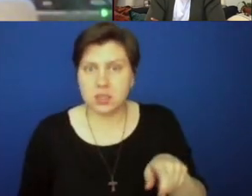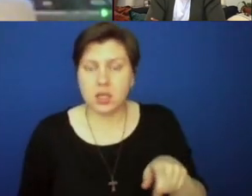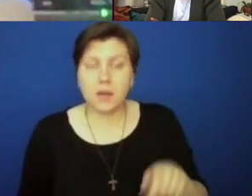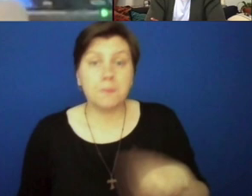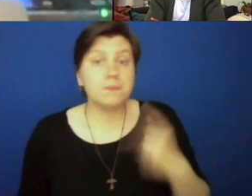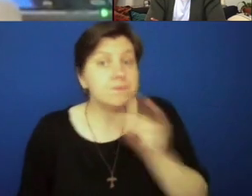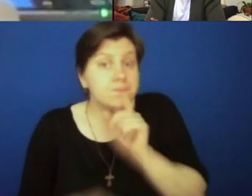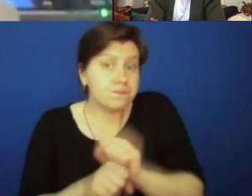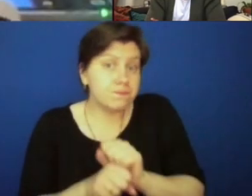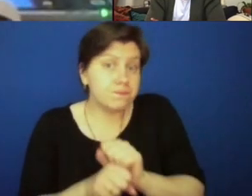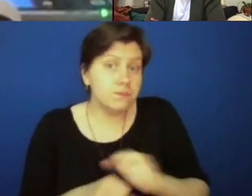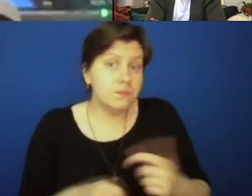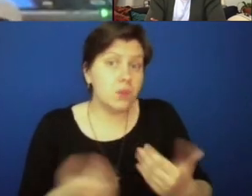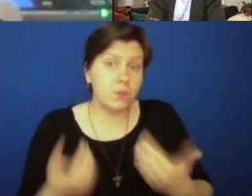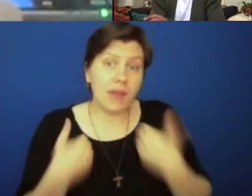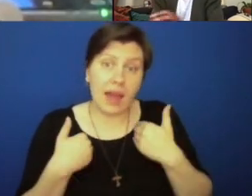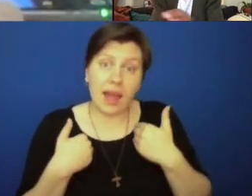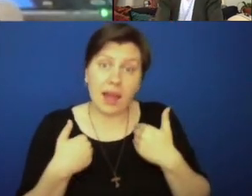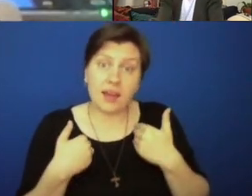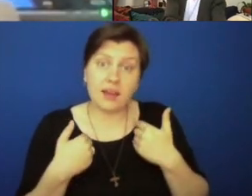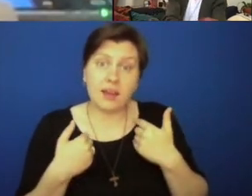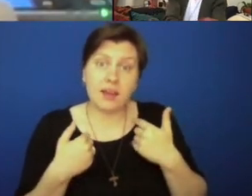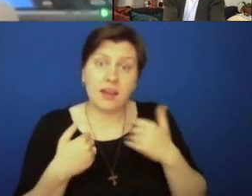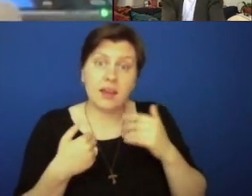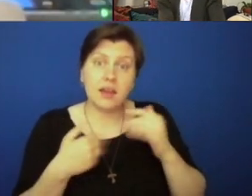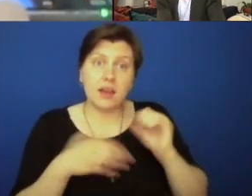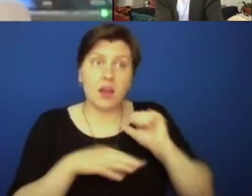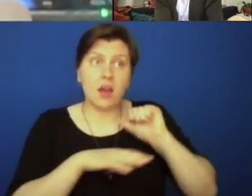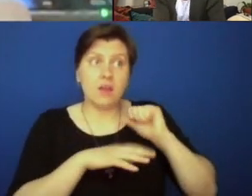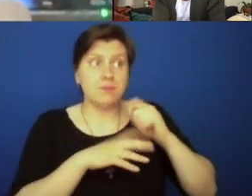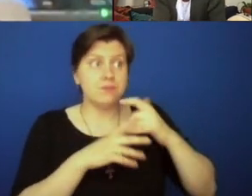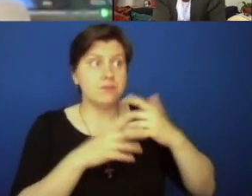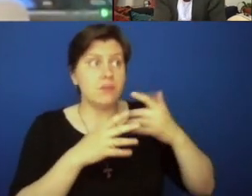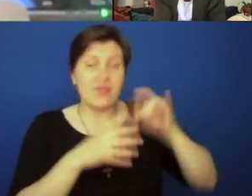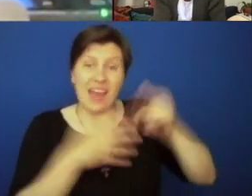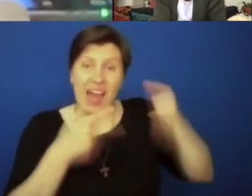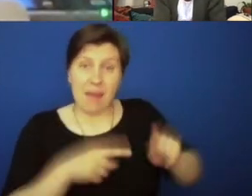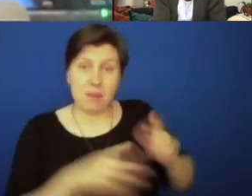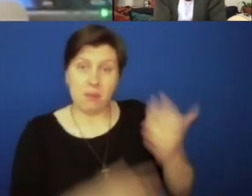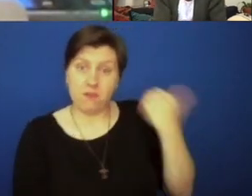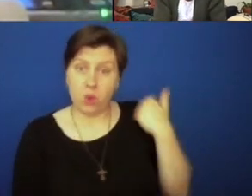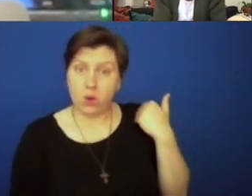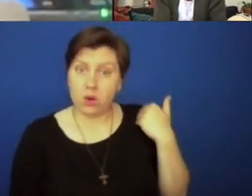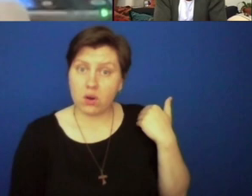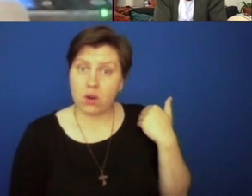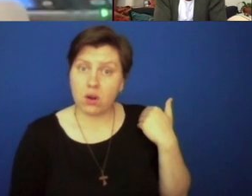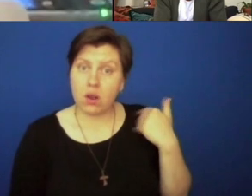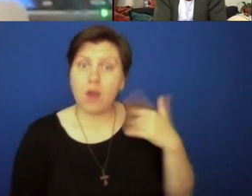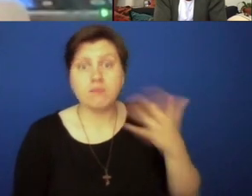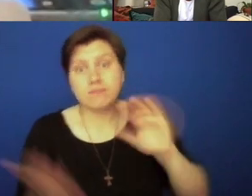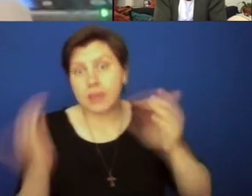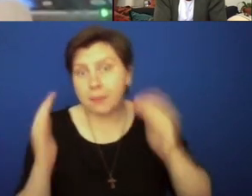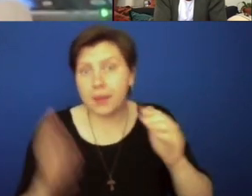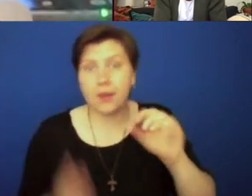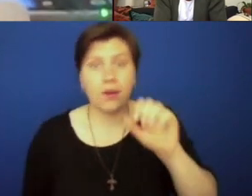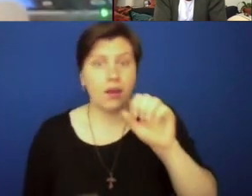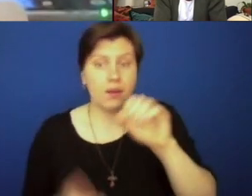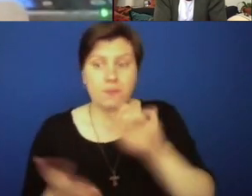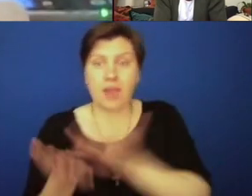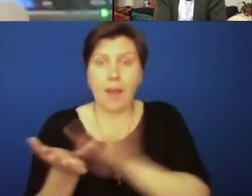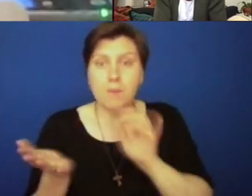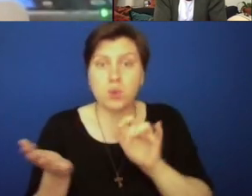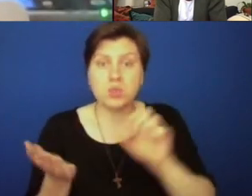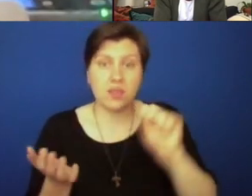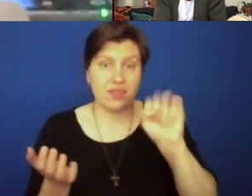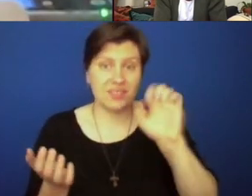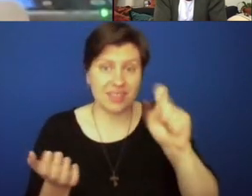And the thing is, you know, we've had precedent in this before, you know, and I would just say, compare the sex abuse scandal, you